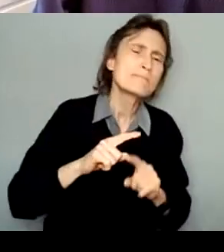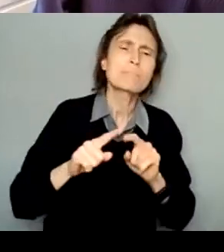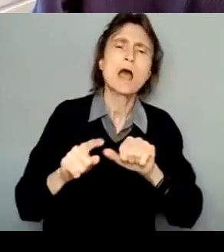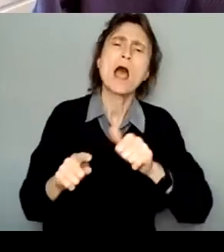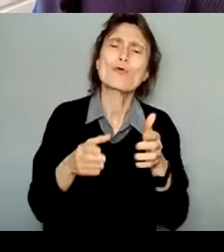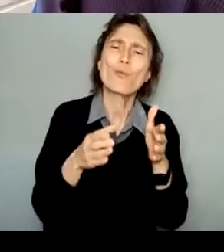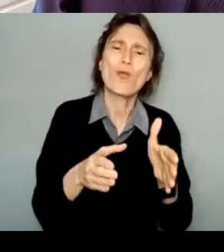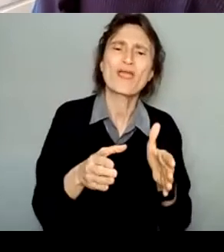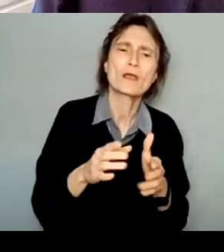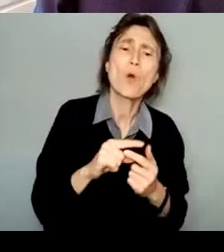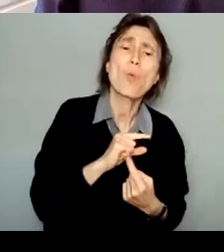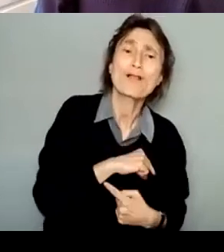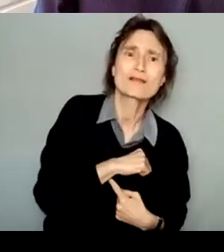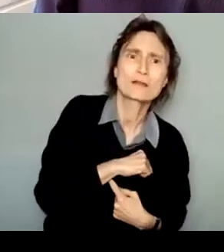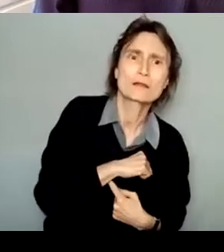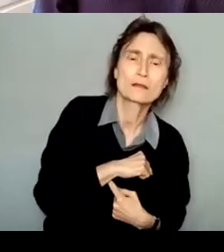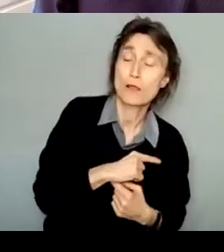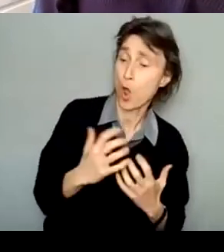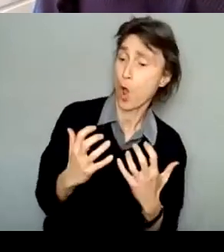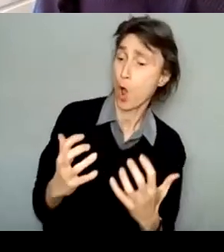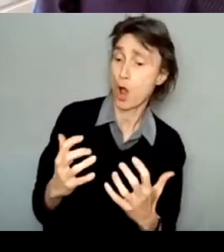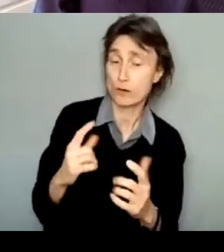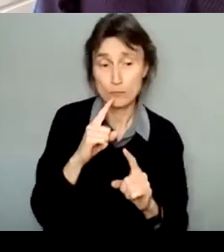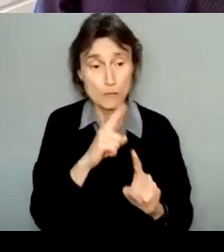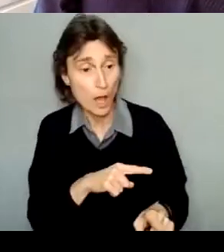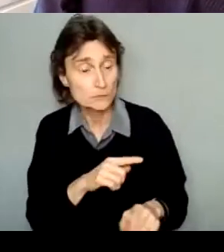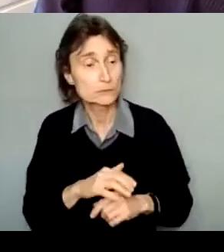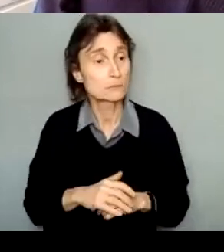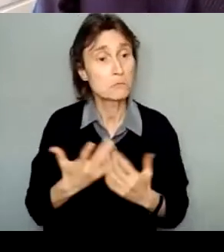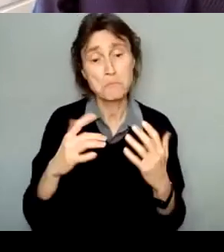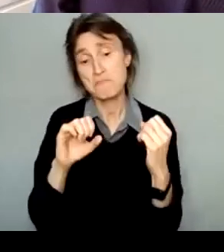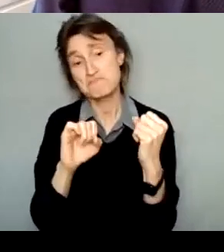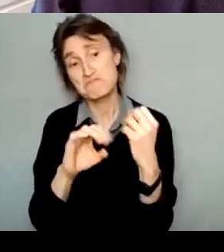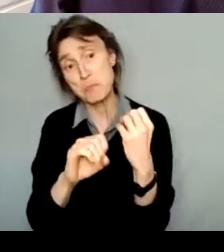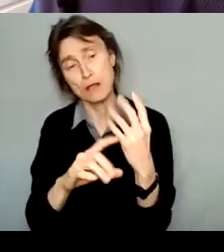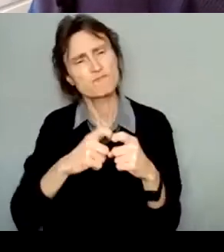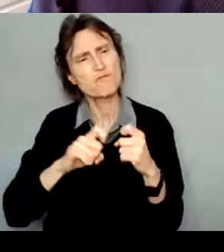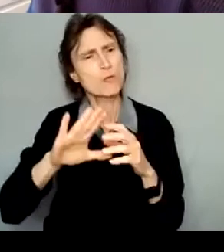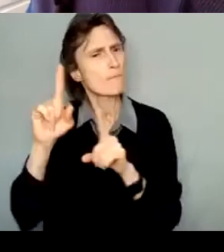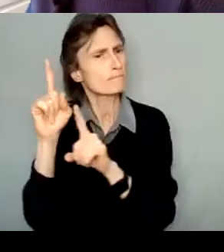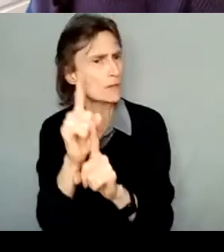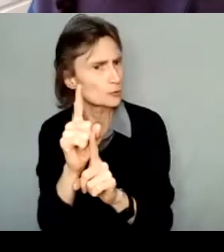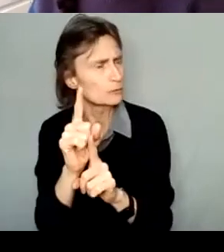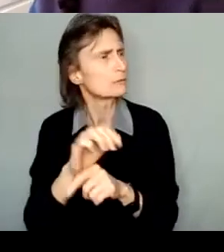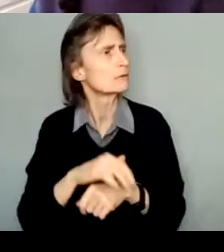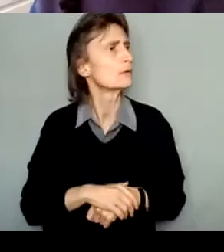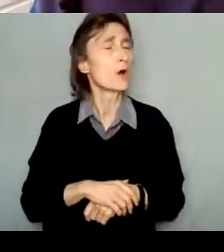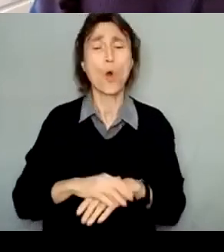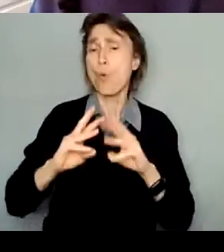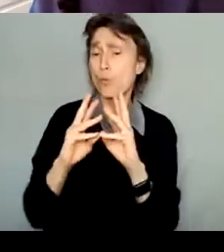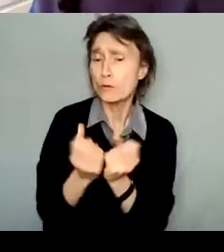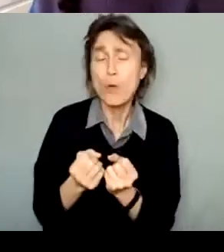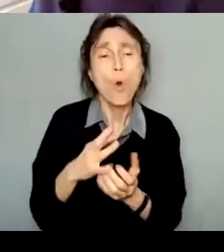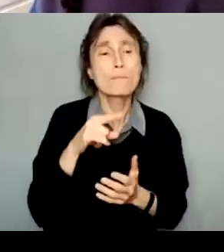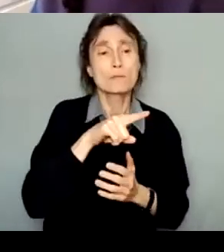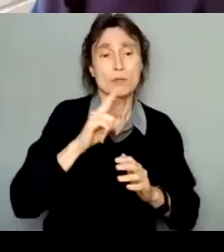audience response, feedback you received from a workshop or a mentor, or the way you felt experimenting with a new form